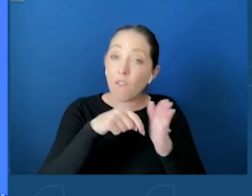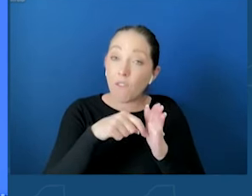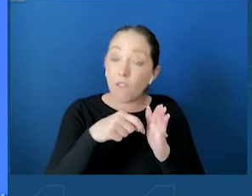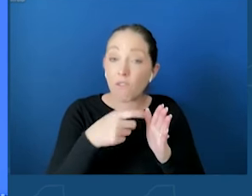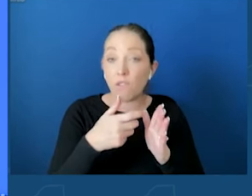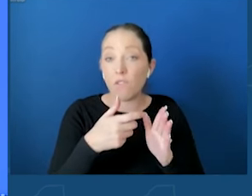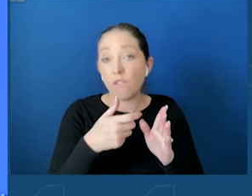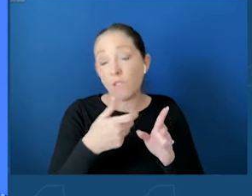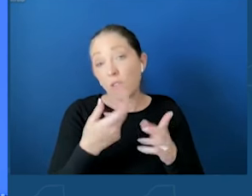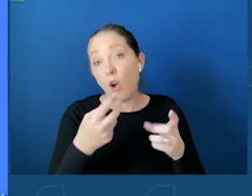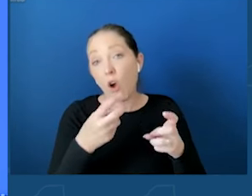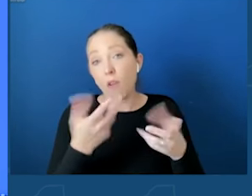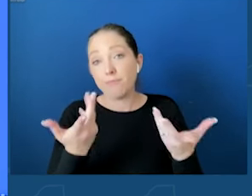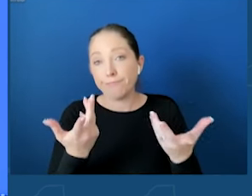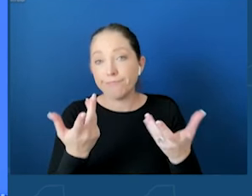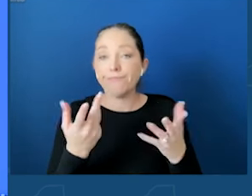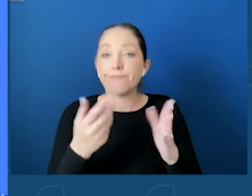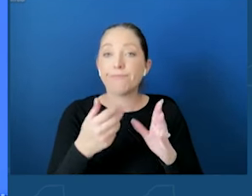200%.